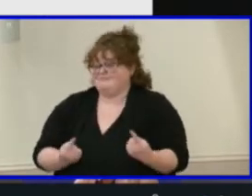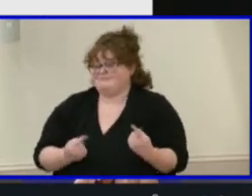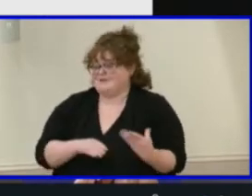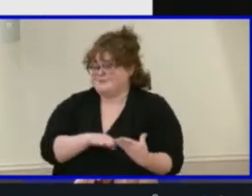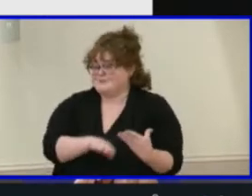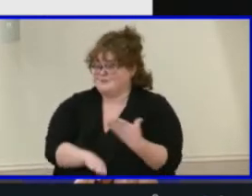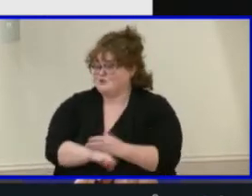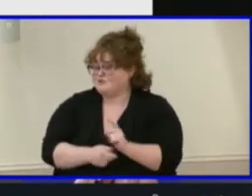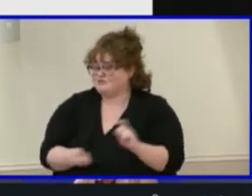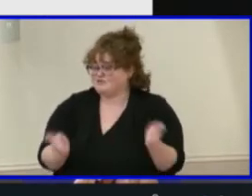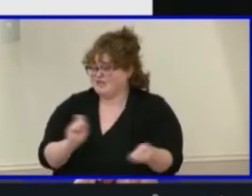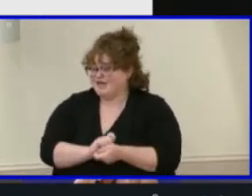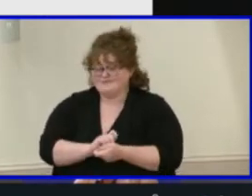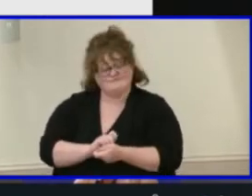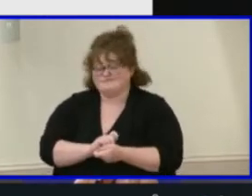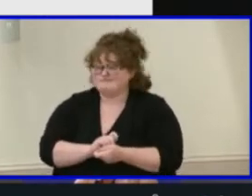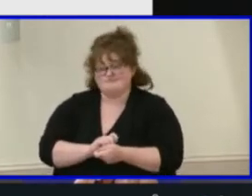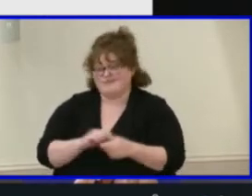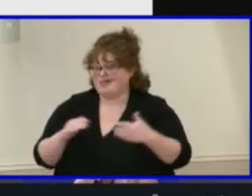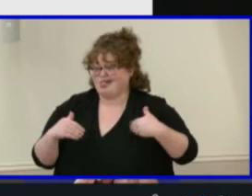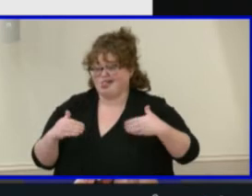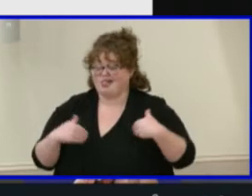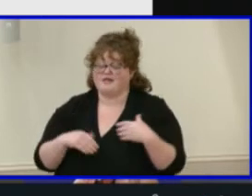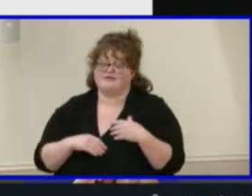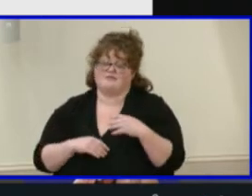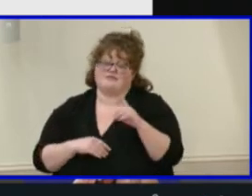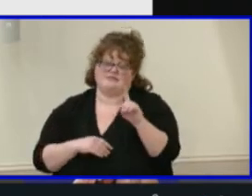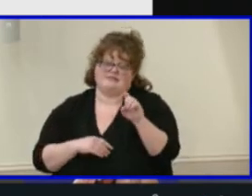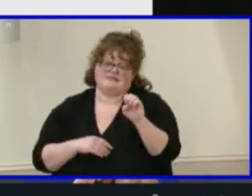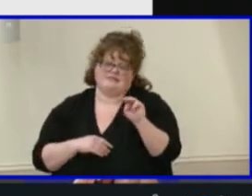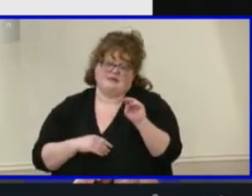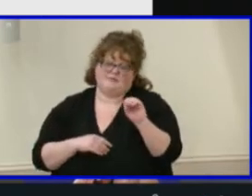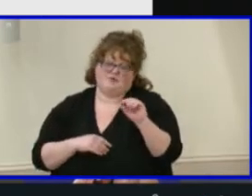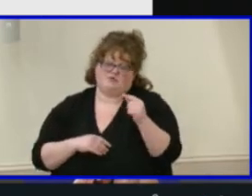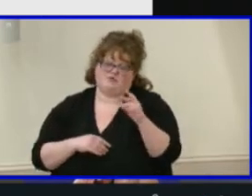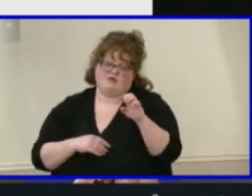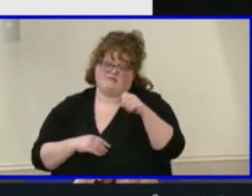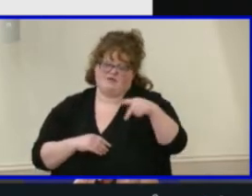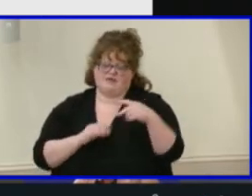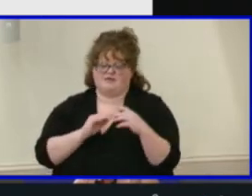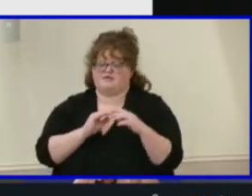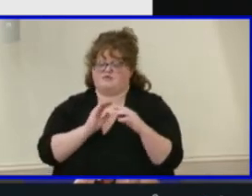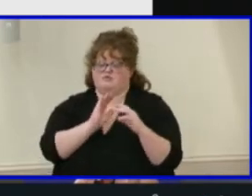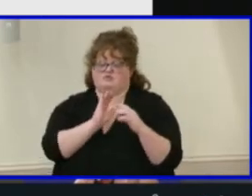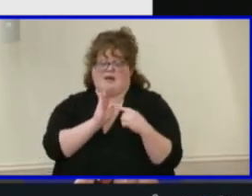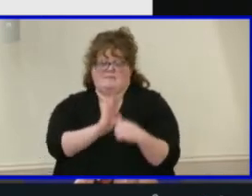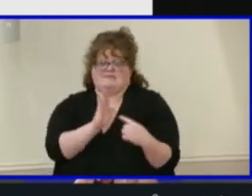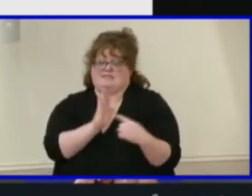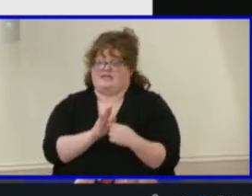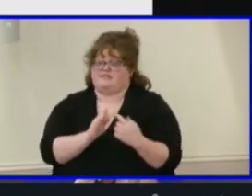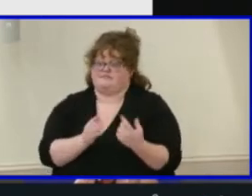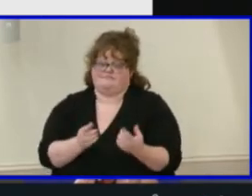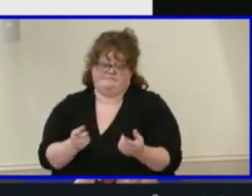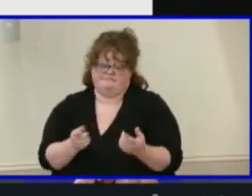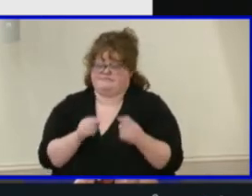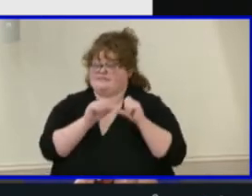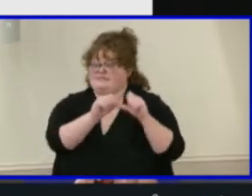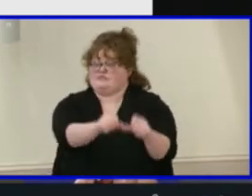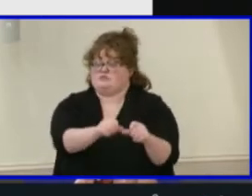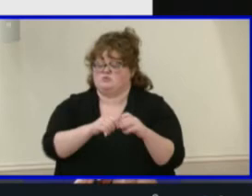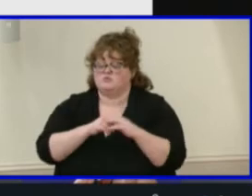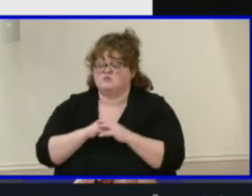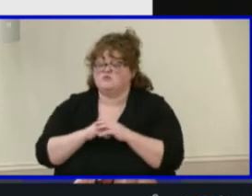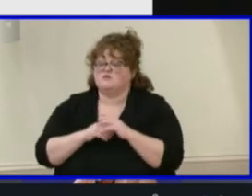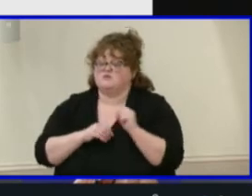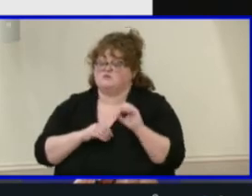Walker and their demographics, and thus subcommittee once again brought these same findings to light all partner districts